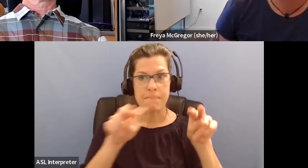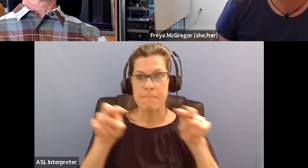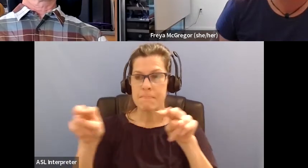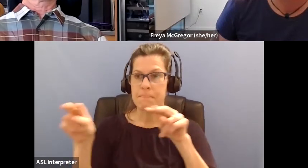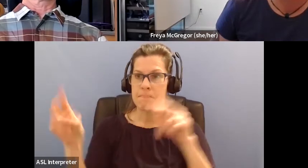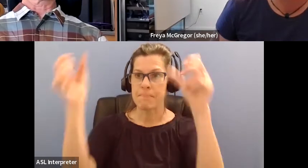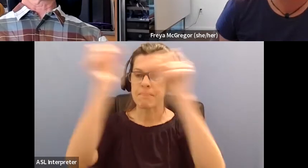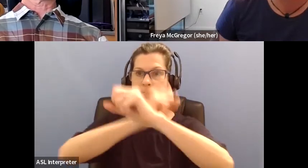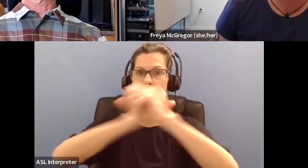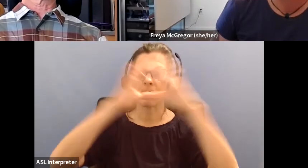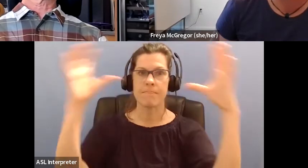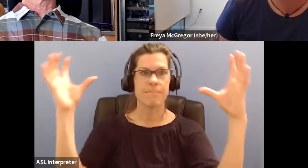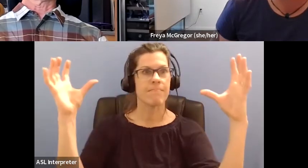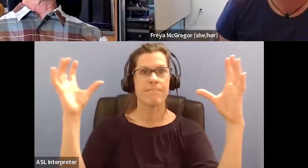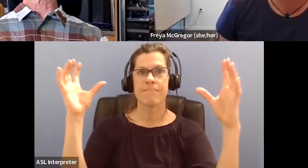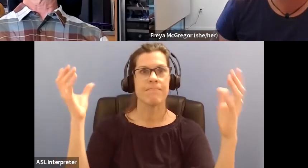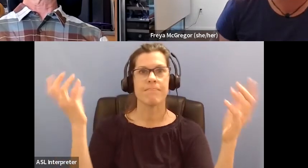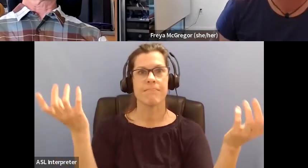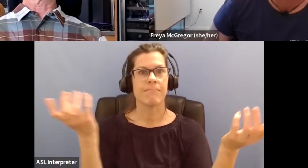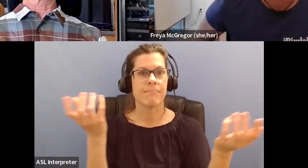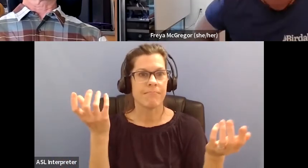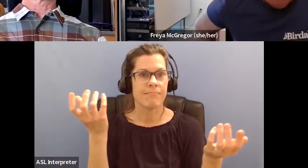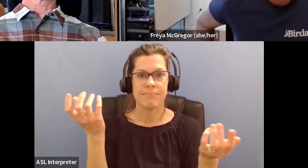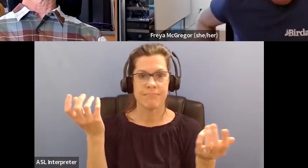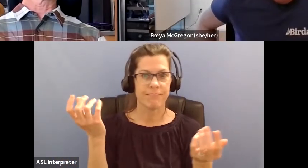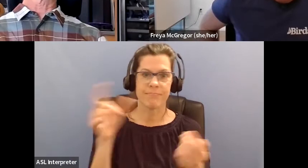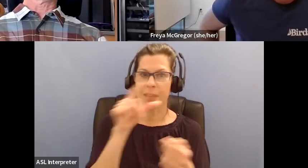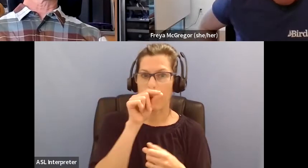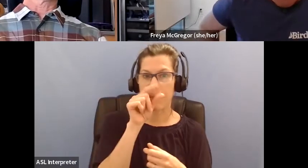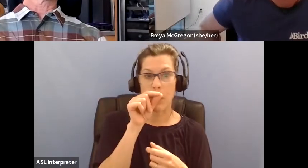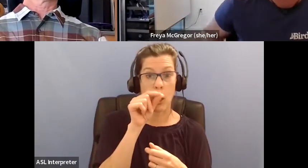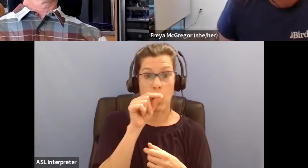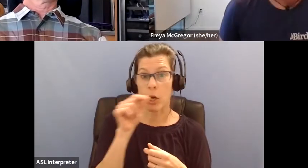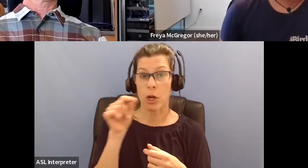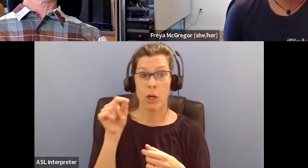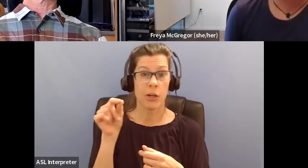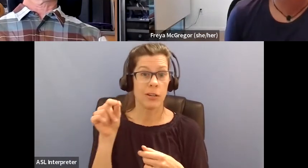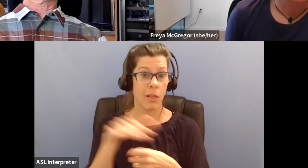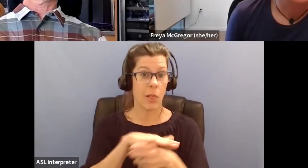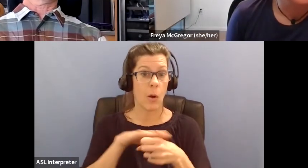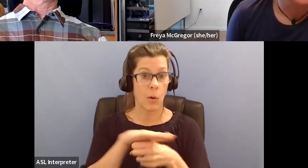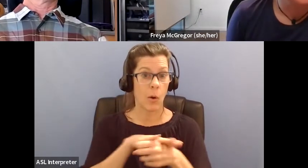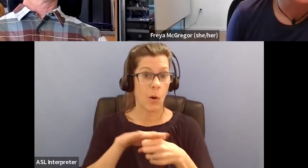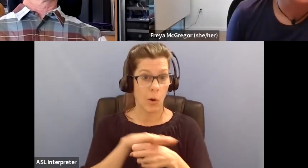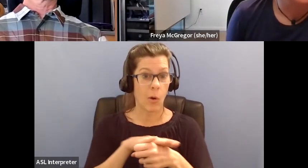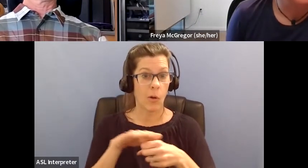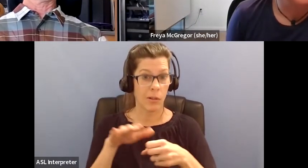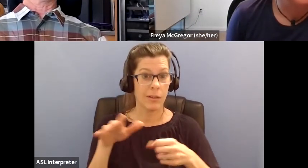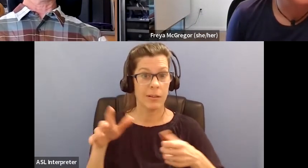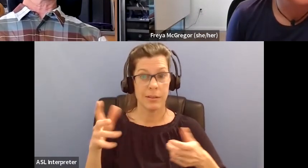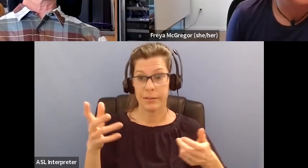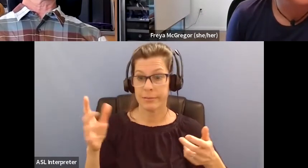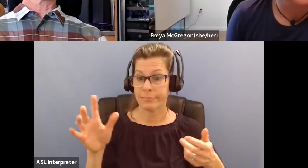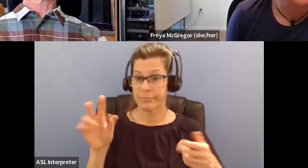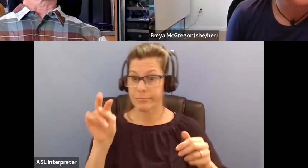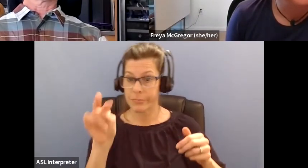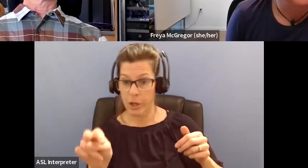And it doesn't matter what I'm looking at. I can look at a bird that stays resident, but it's like, oh. So, and